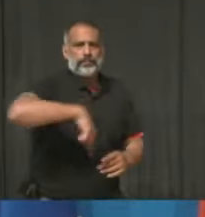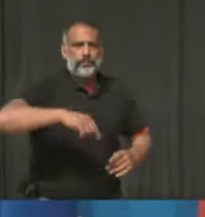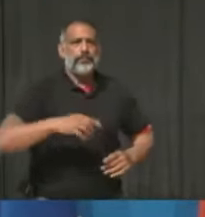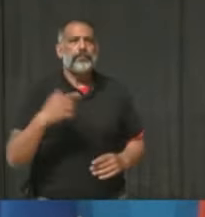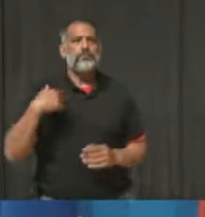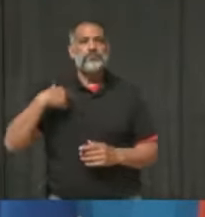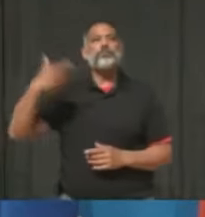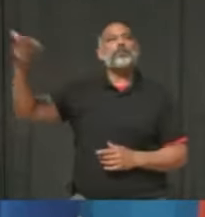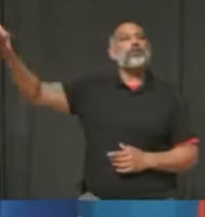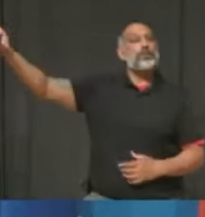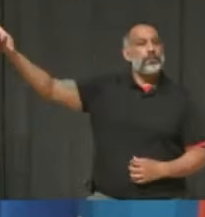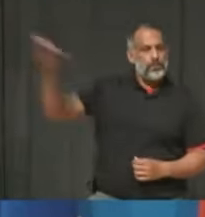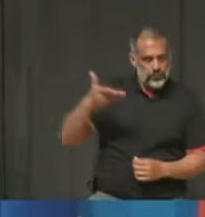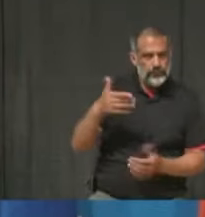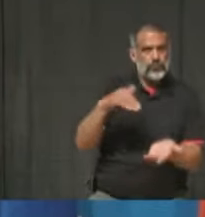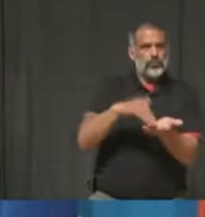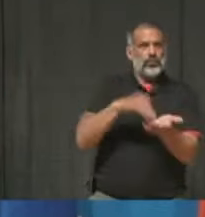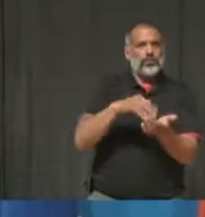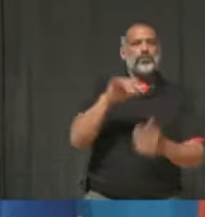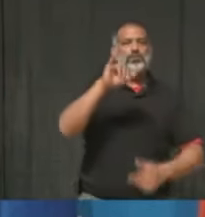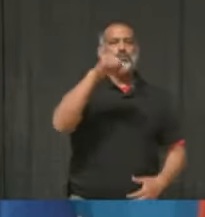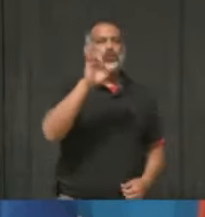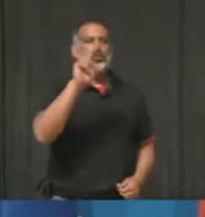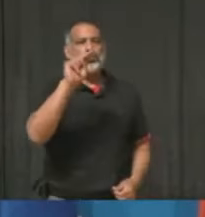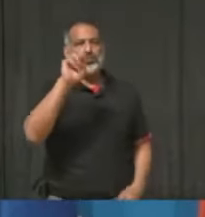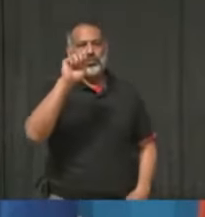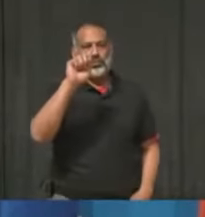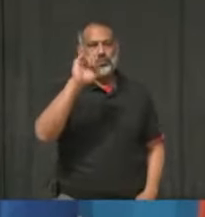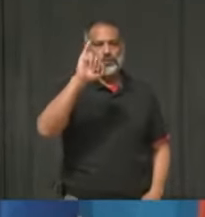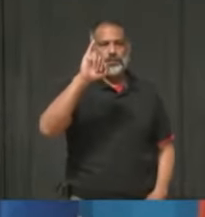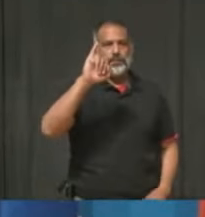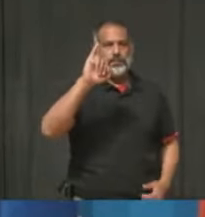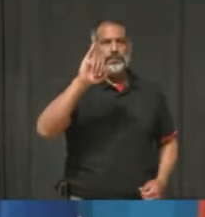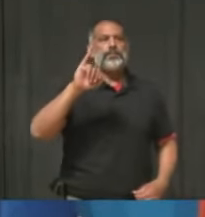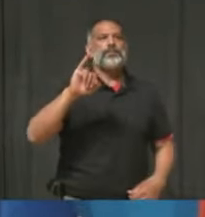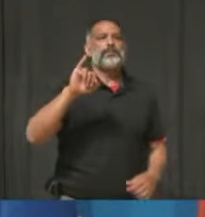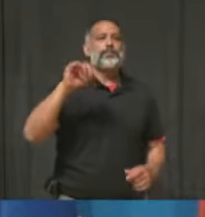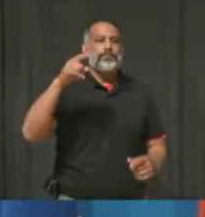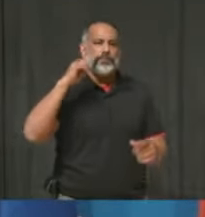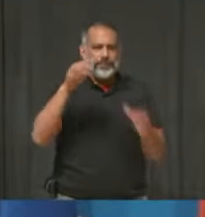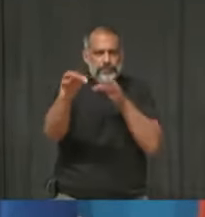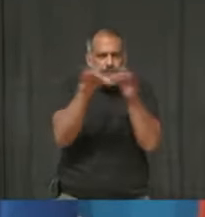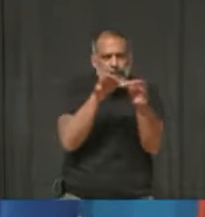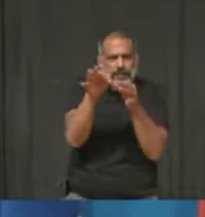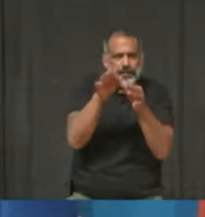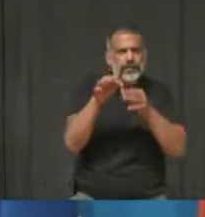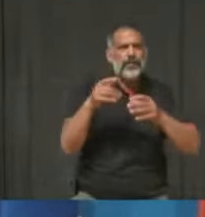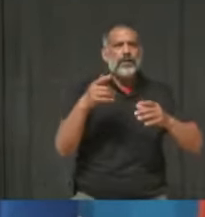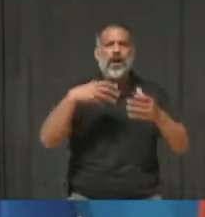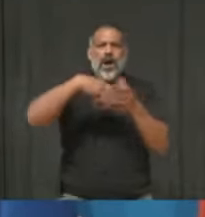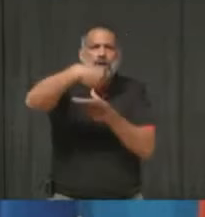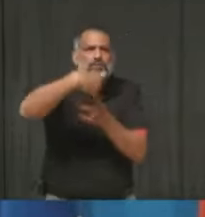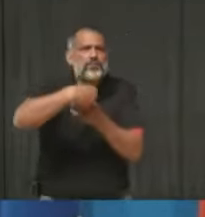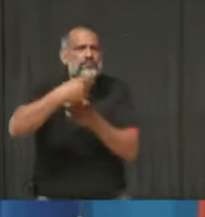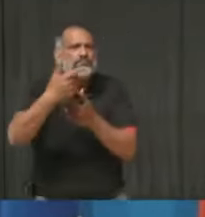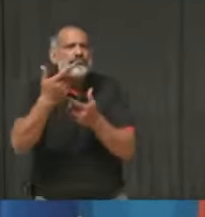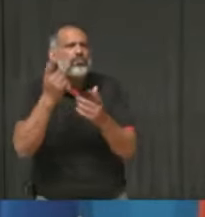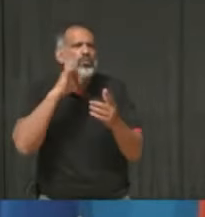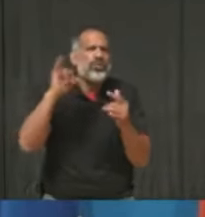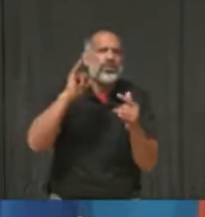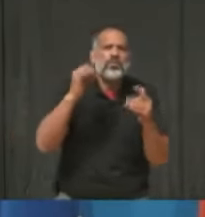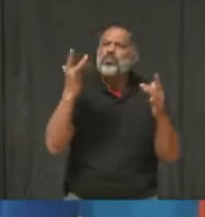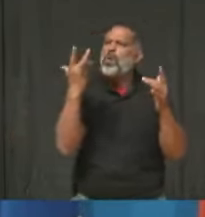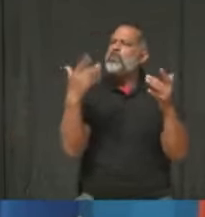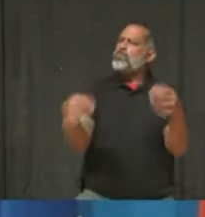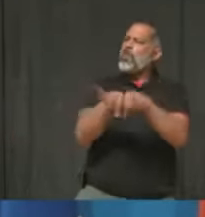outdoor recreation and what the science is telling us. Dr. Peter Youni, the floor is now yours. Please.